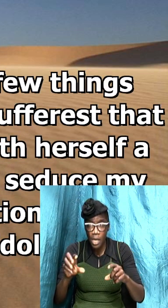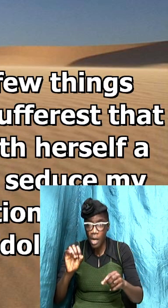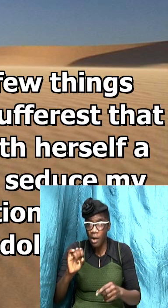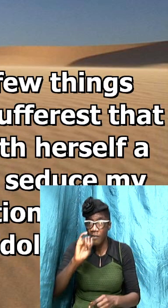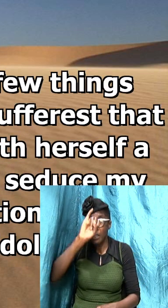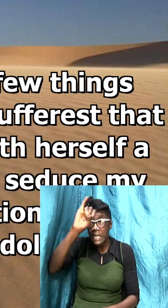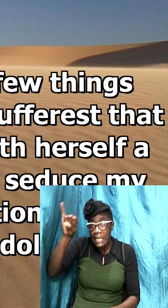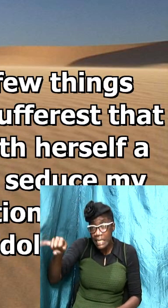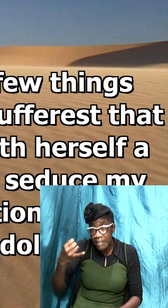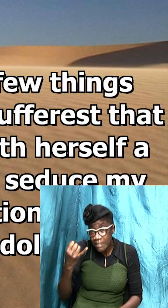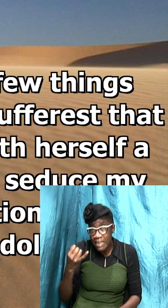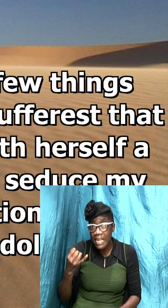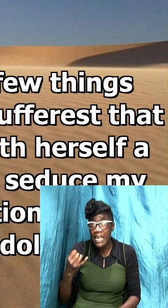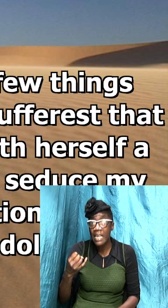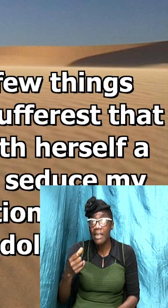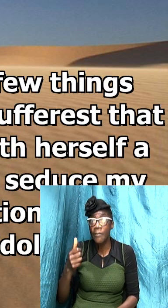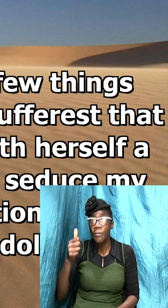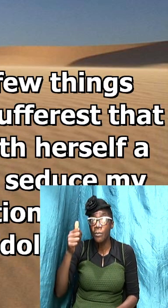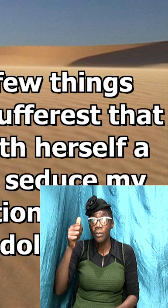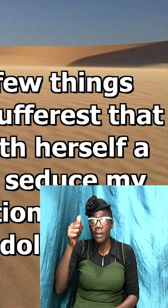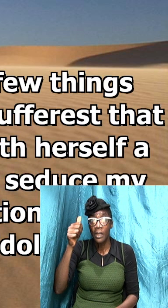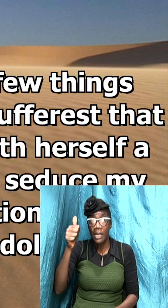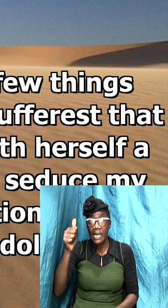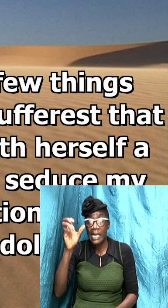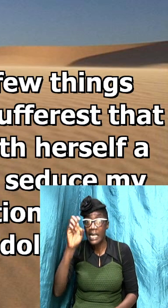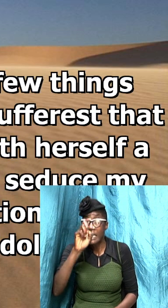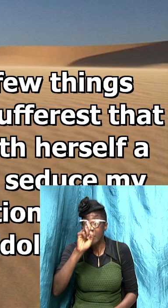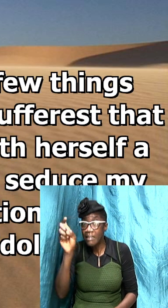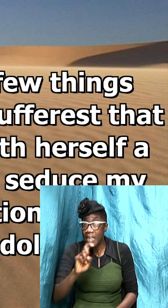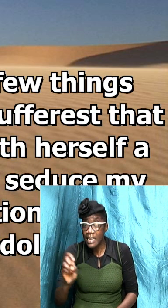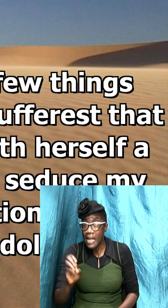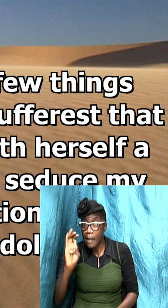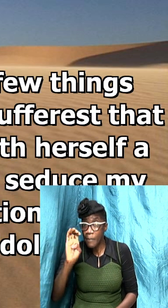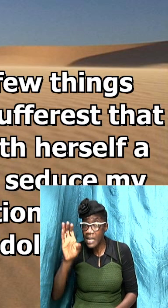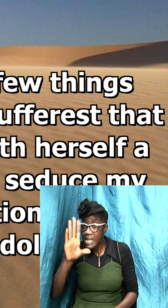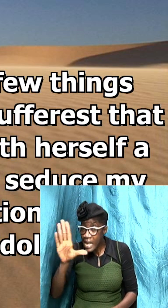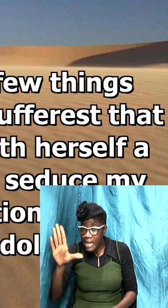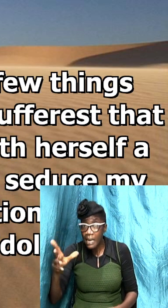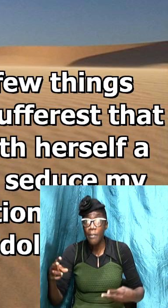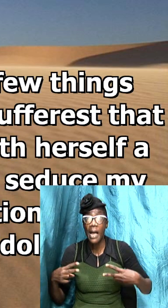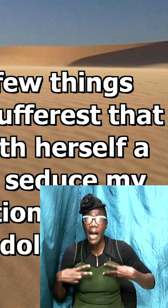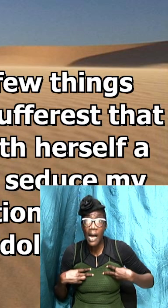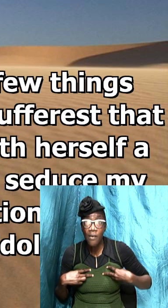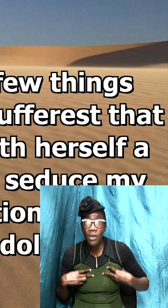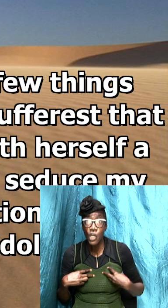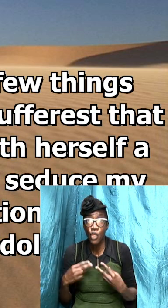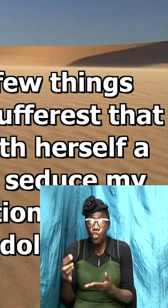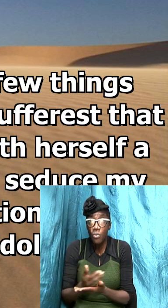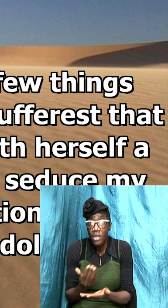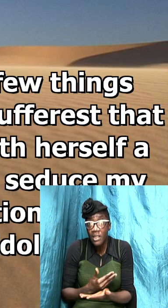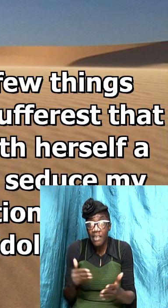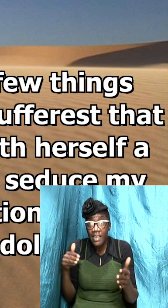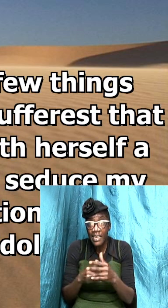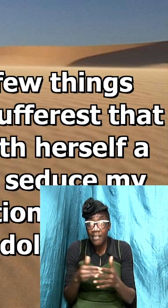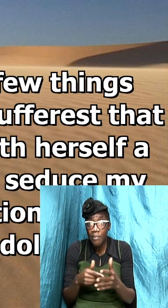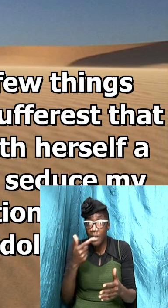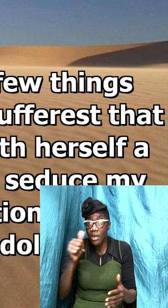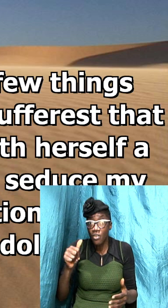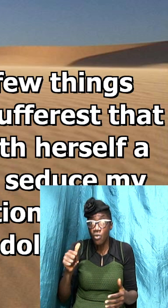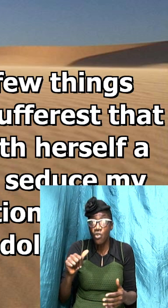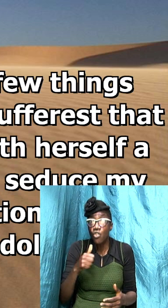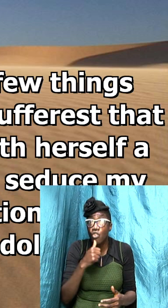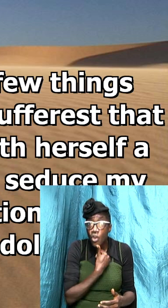notwithstanding I have few things against thee because thou sufferest that woman